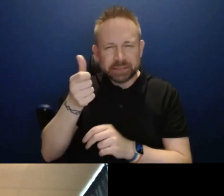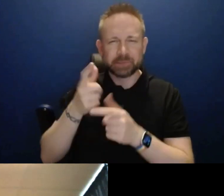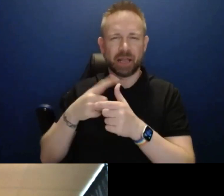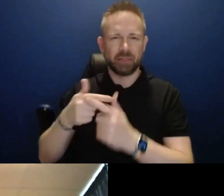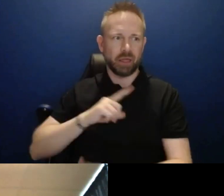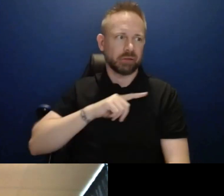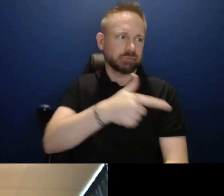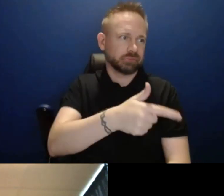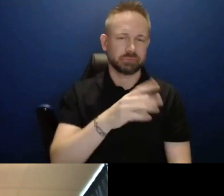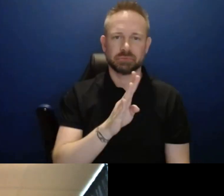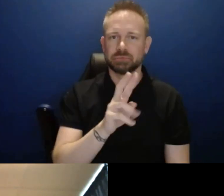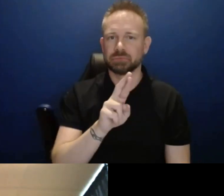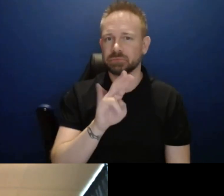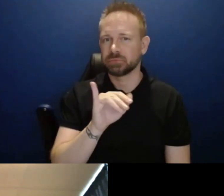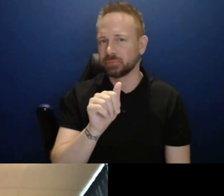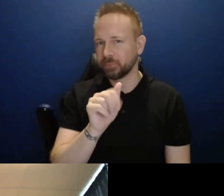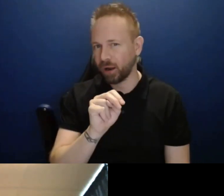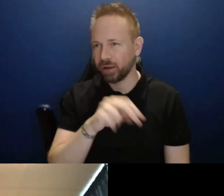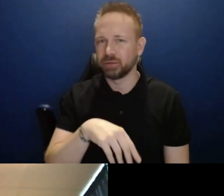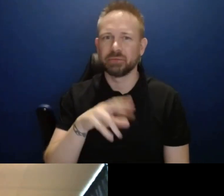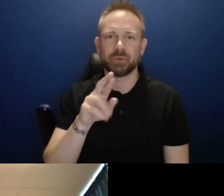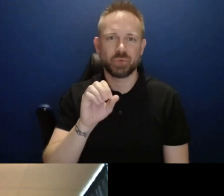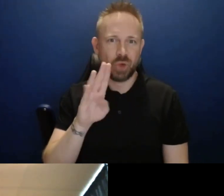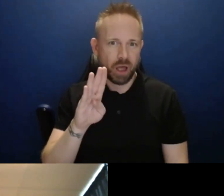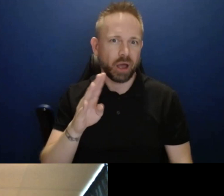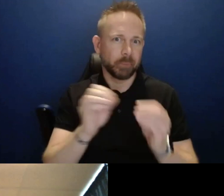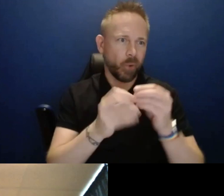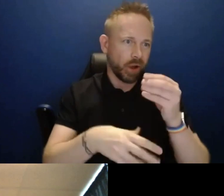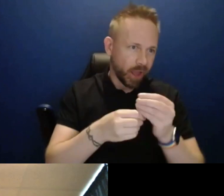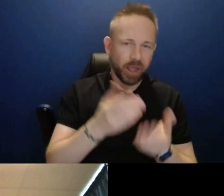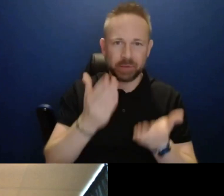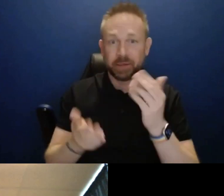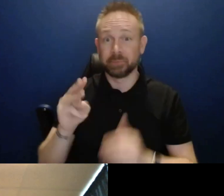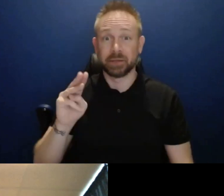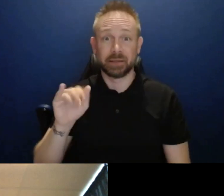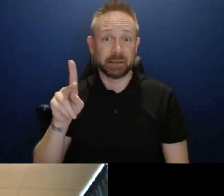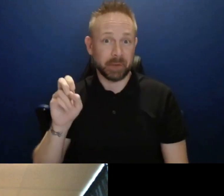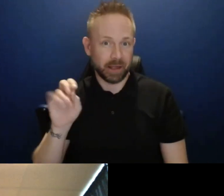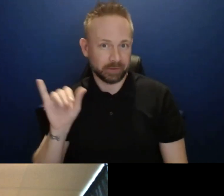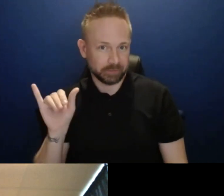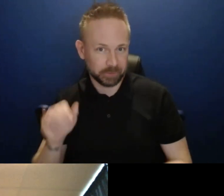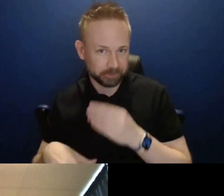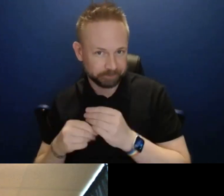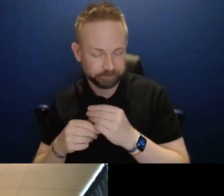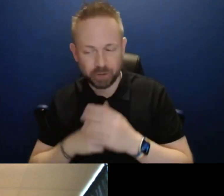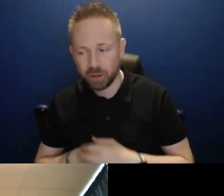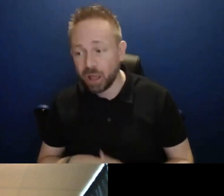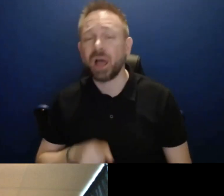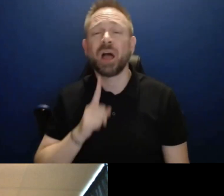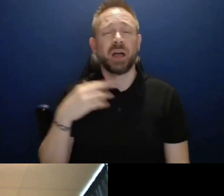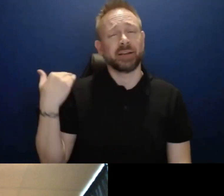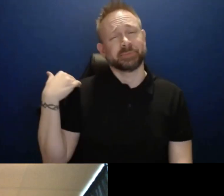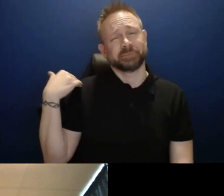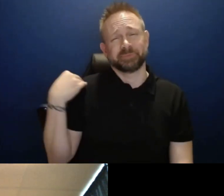for a little bit more detail. And then Mike, but, um, but it was spoken to earlier, right? We've, we've just finished the